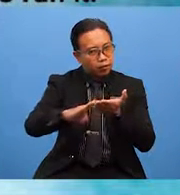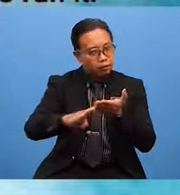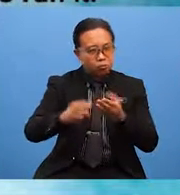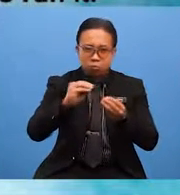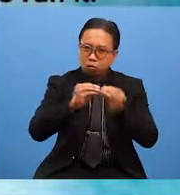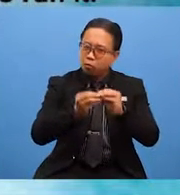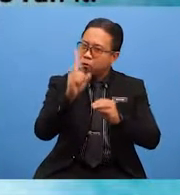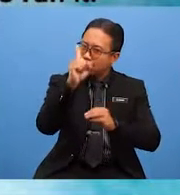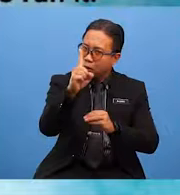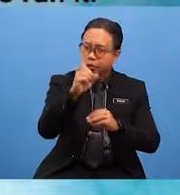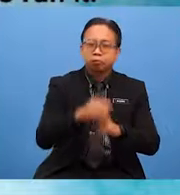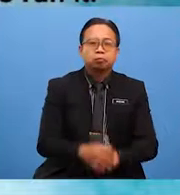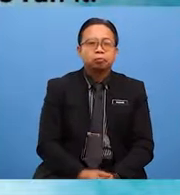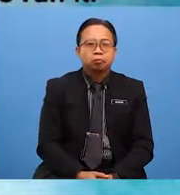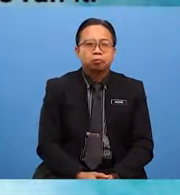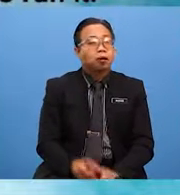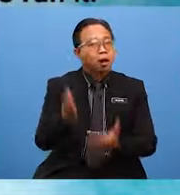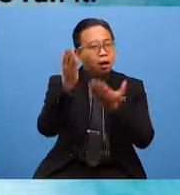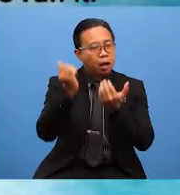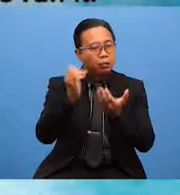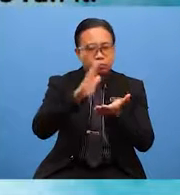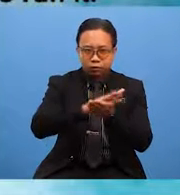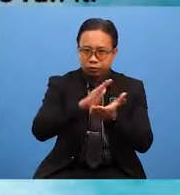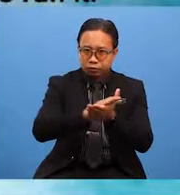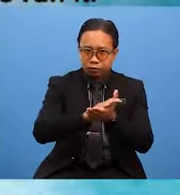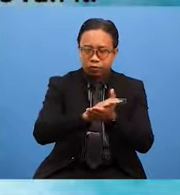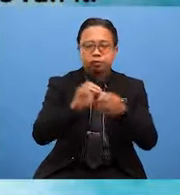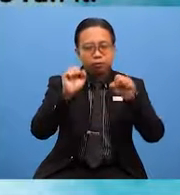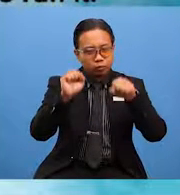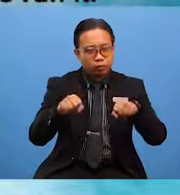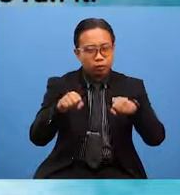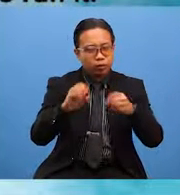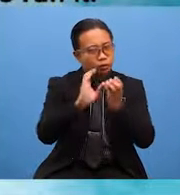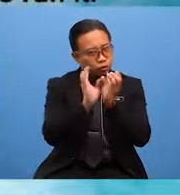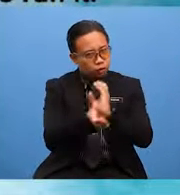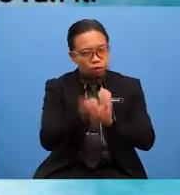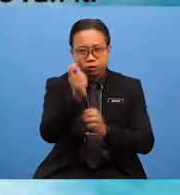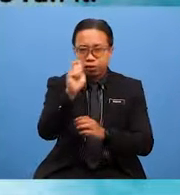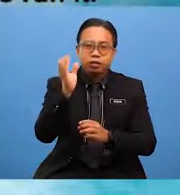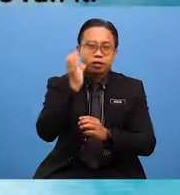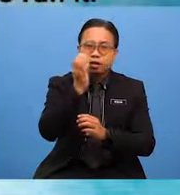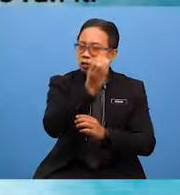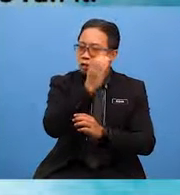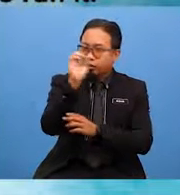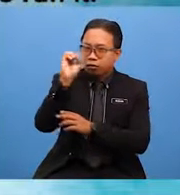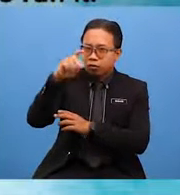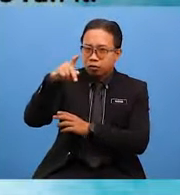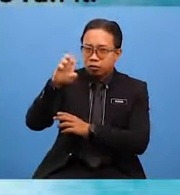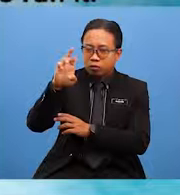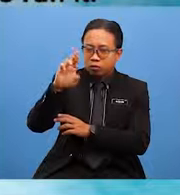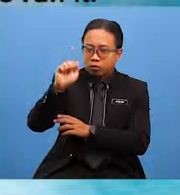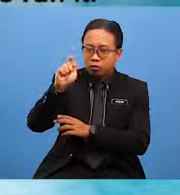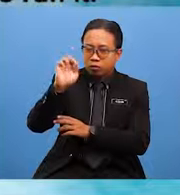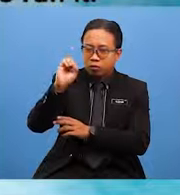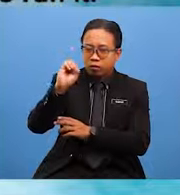priority too. Perhaps the school could consider changing the canteen operator and get a